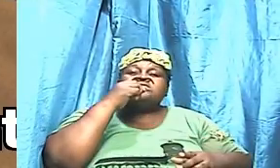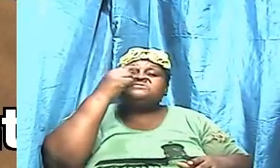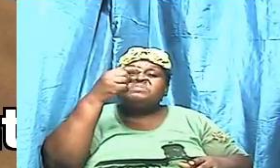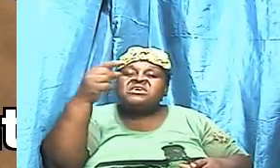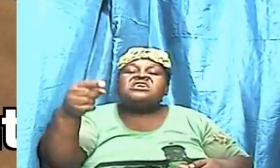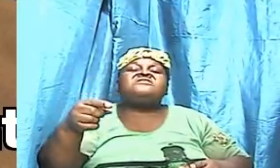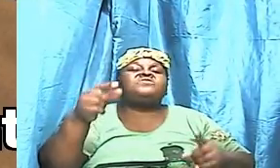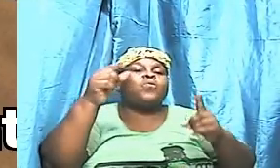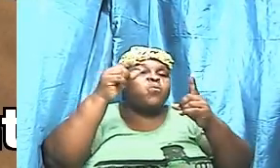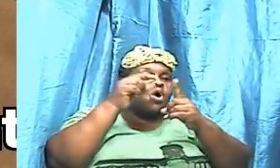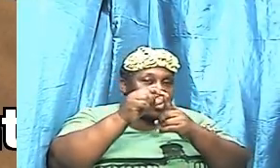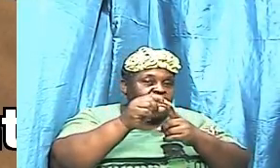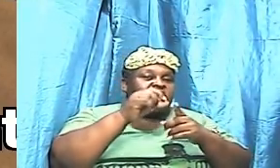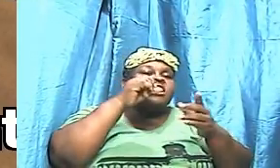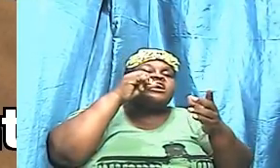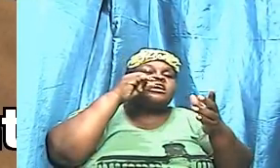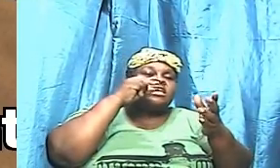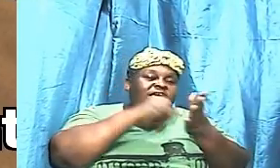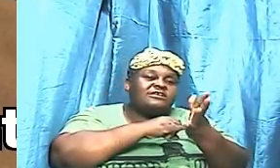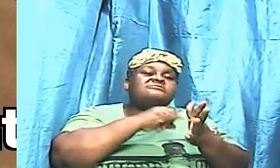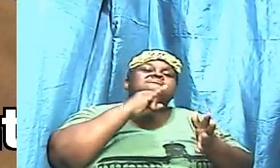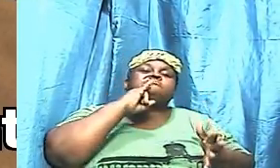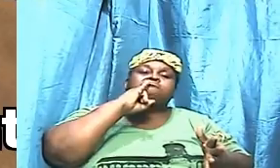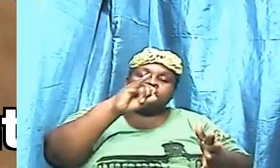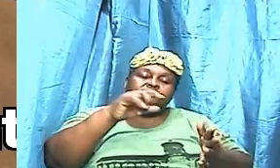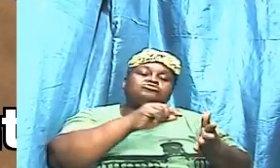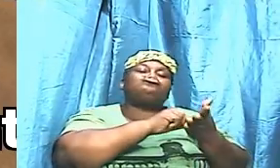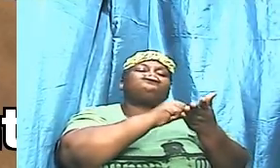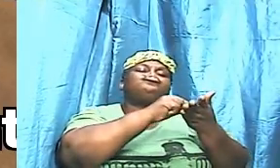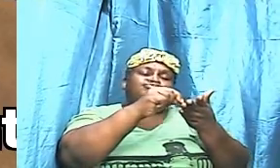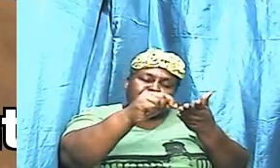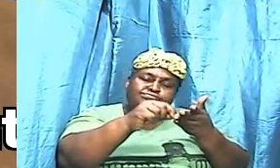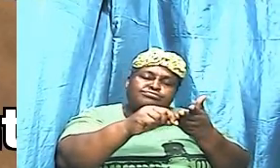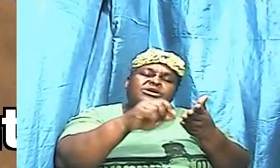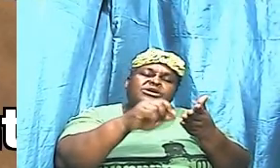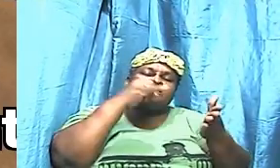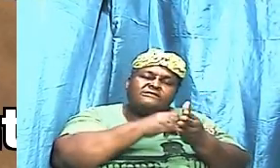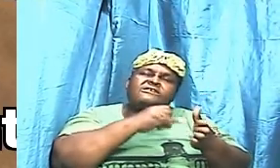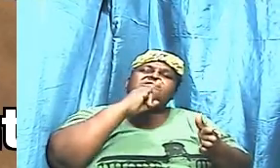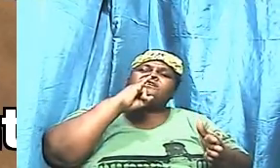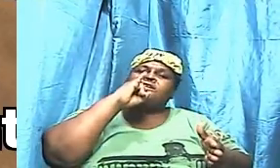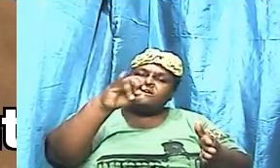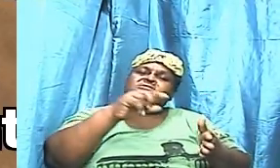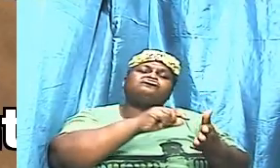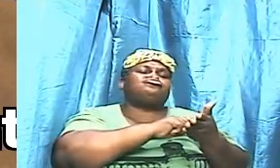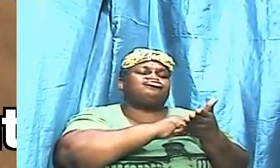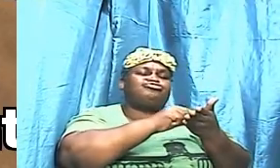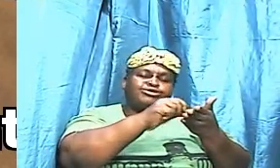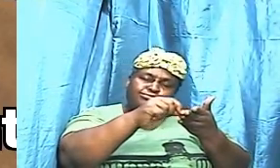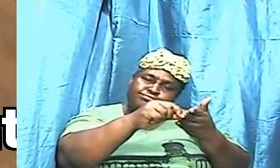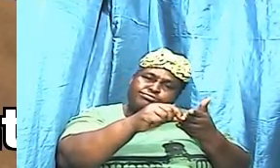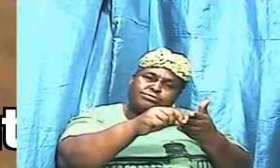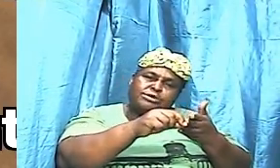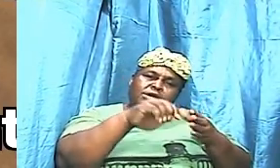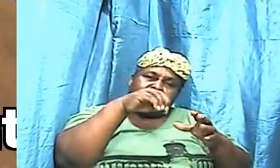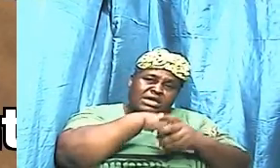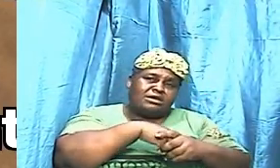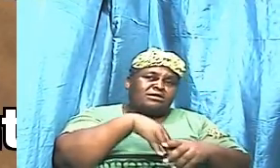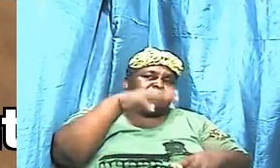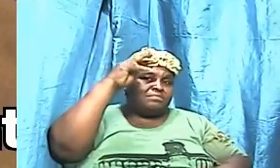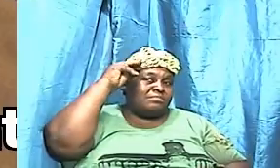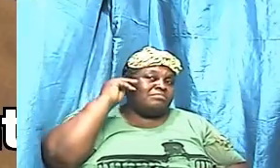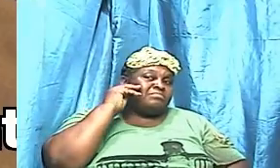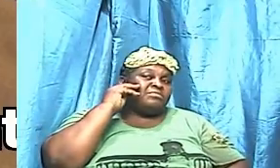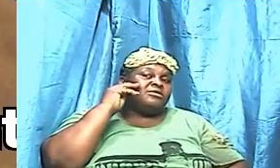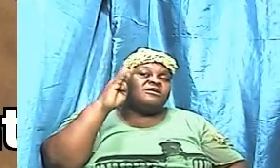is written it is written in Saint Matthew chapter 4